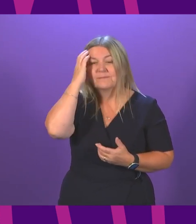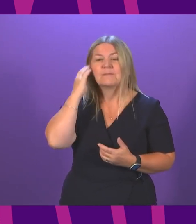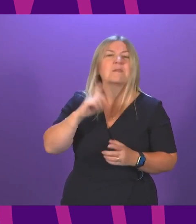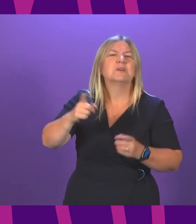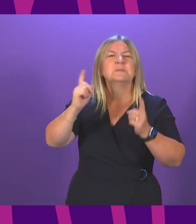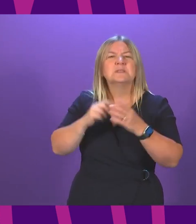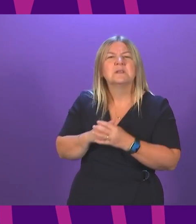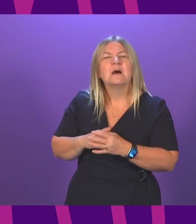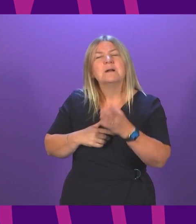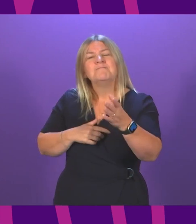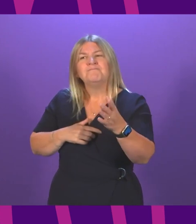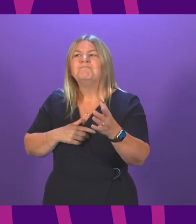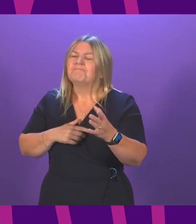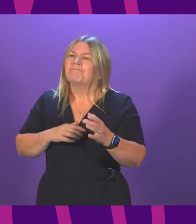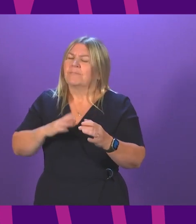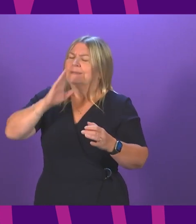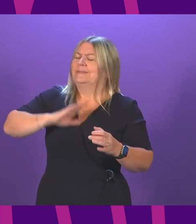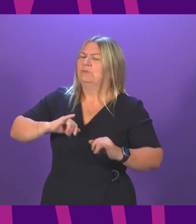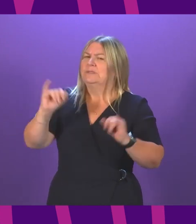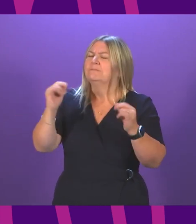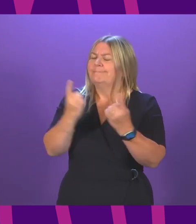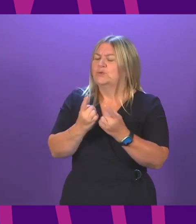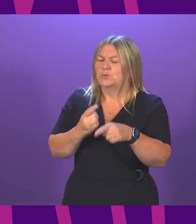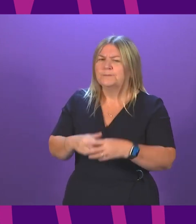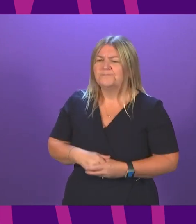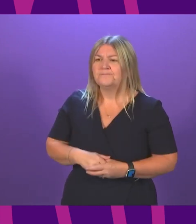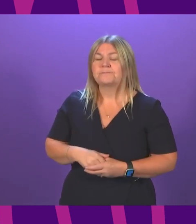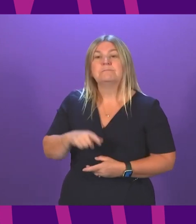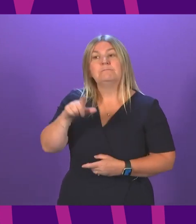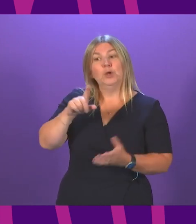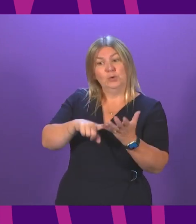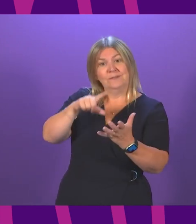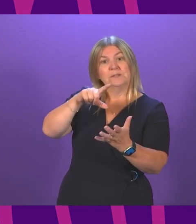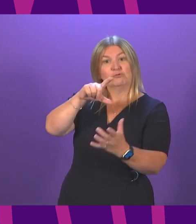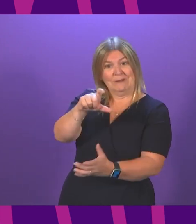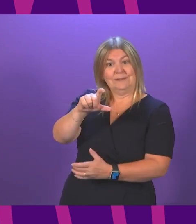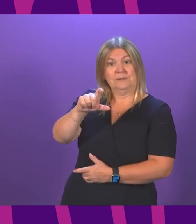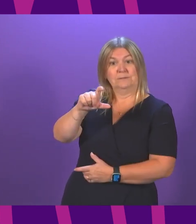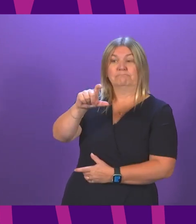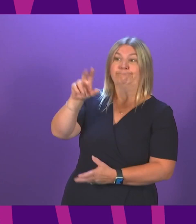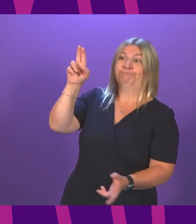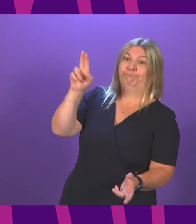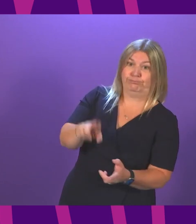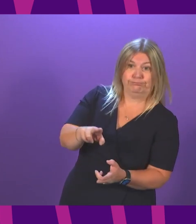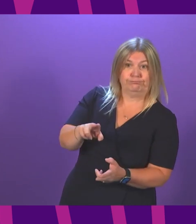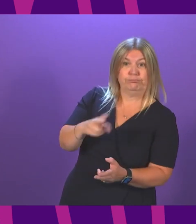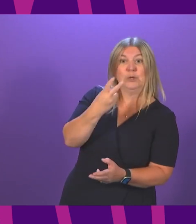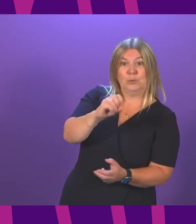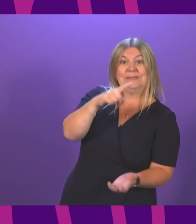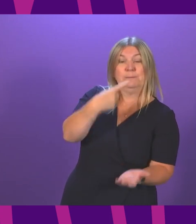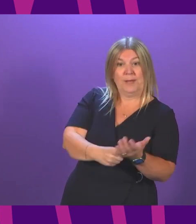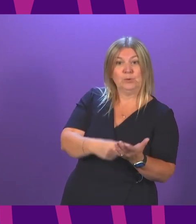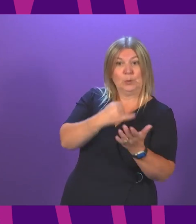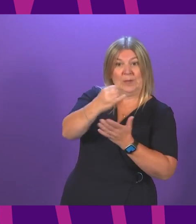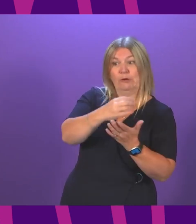there is a really serious issue here. The removal, which I hope doesn't go ahead, but the intended removal of the £20 a week will push